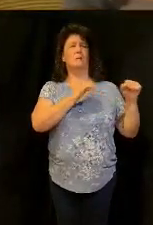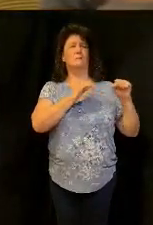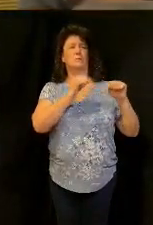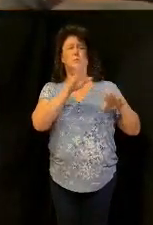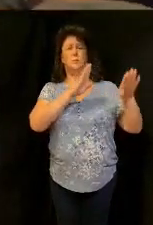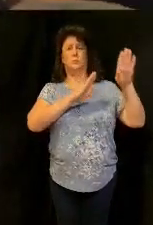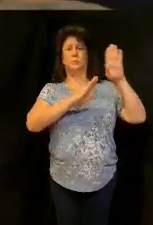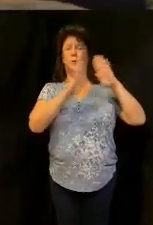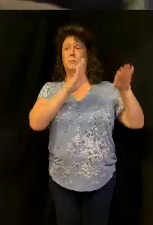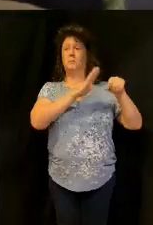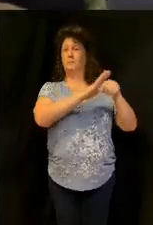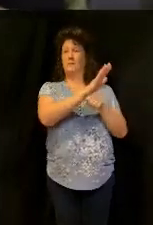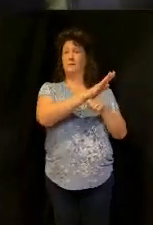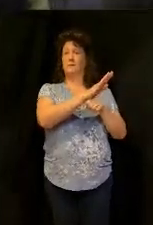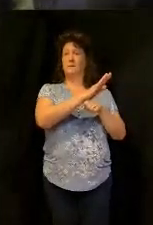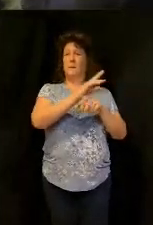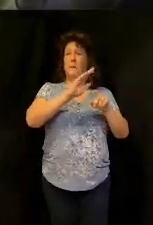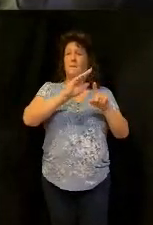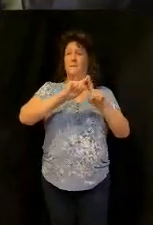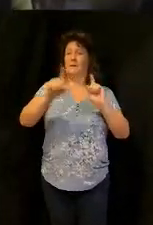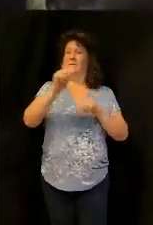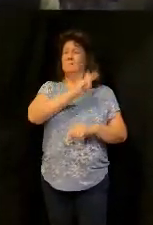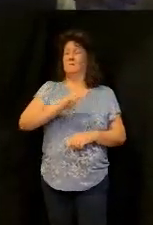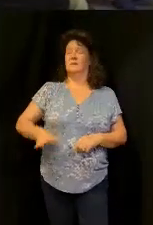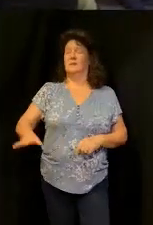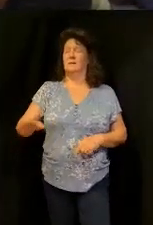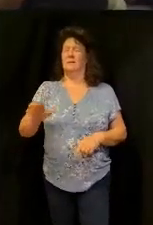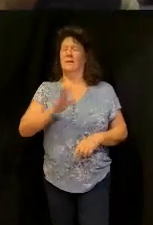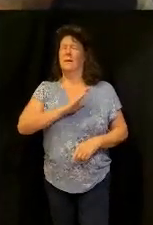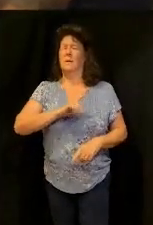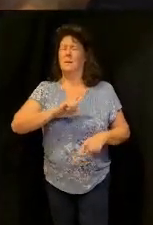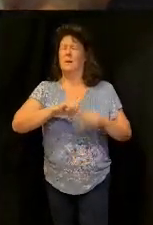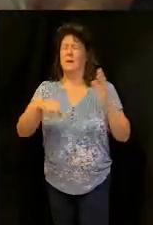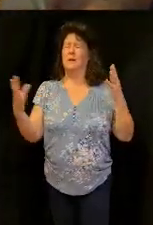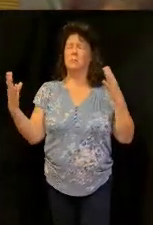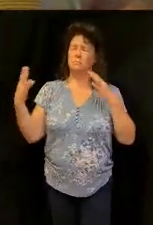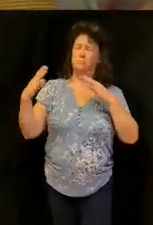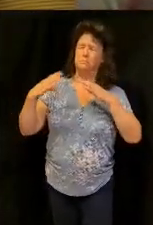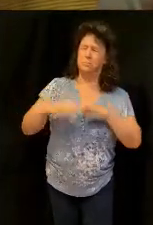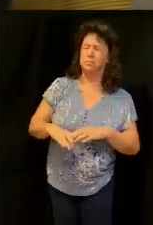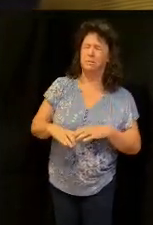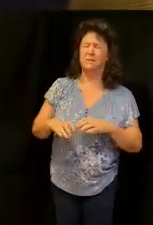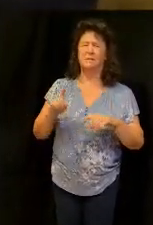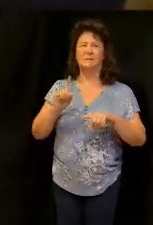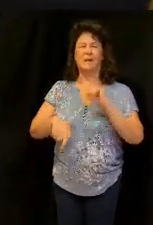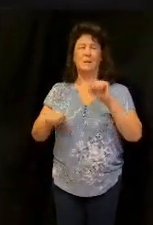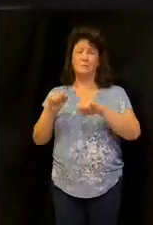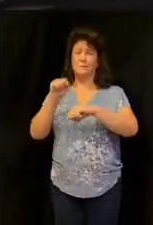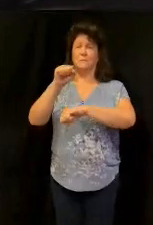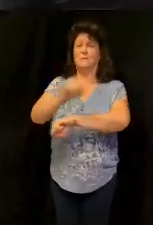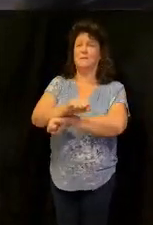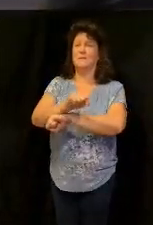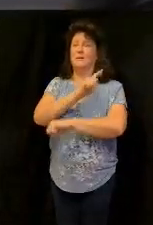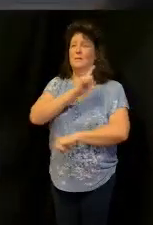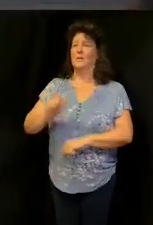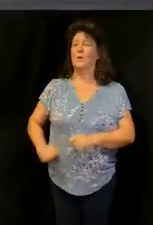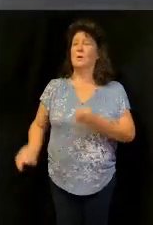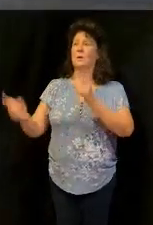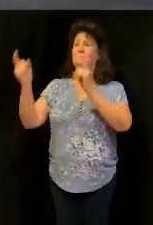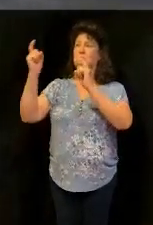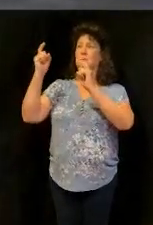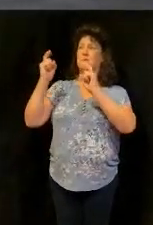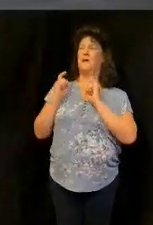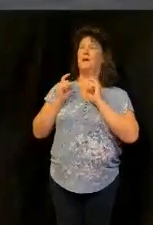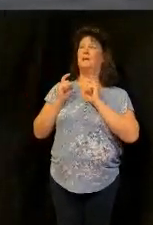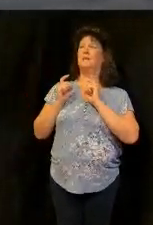but lord god your kingdom we have a kingdom that cannot be shaken hallelujah so lord you provided hallelujah you